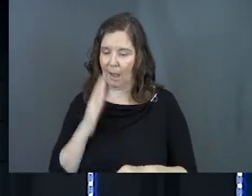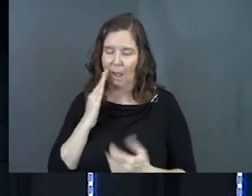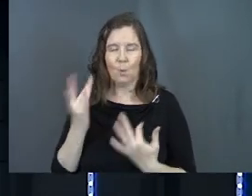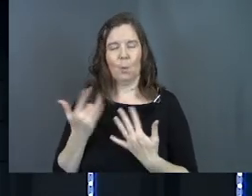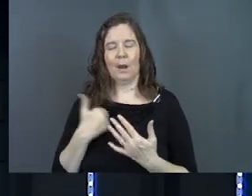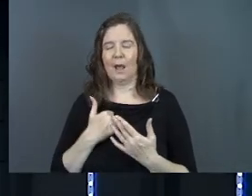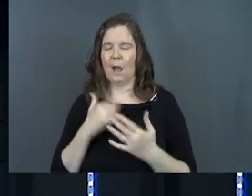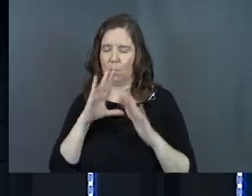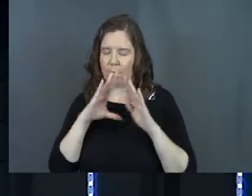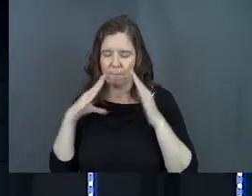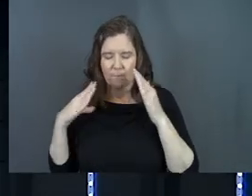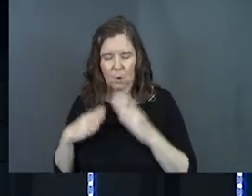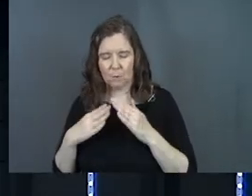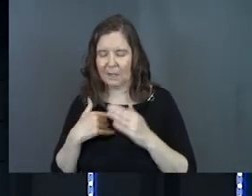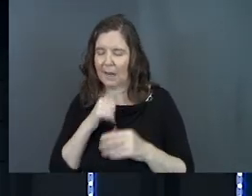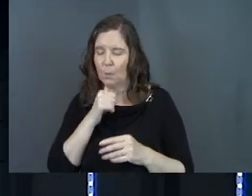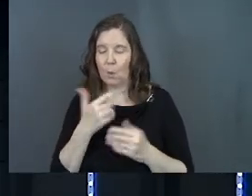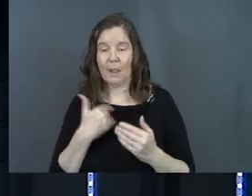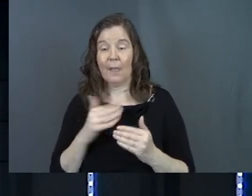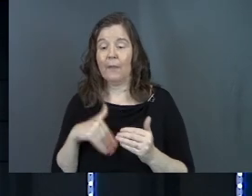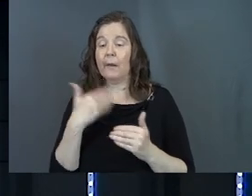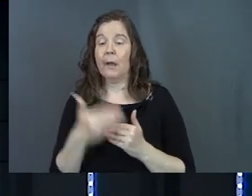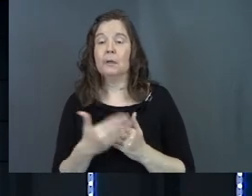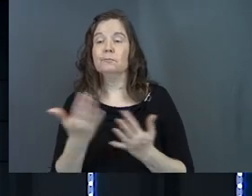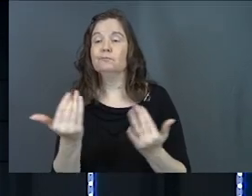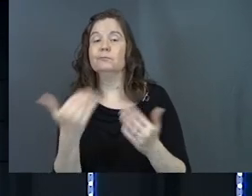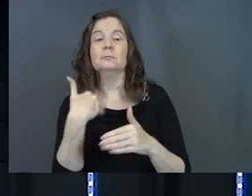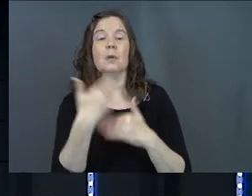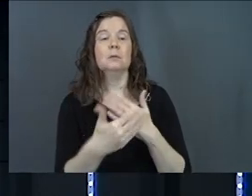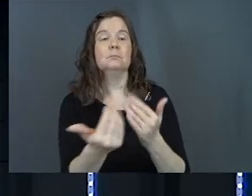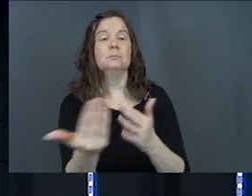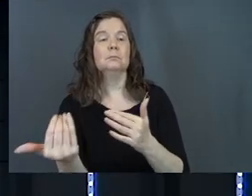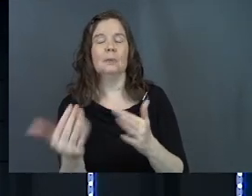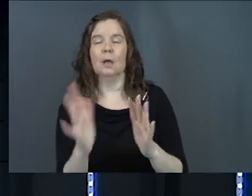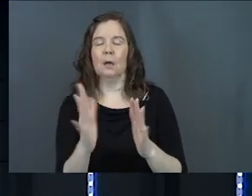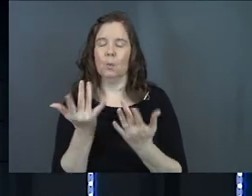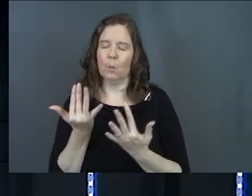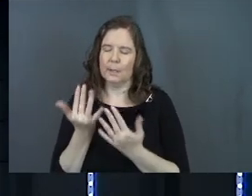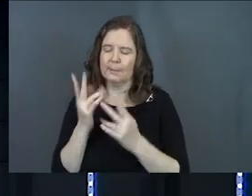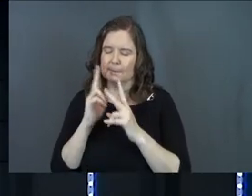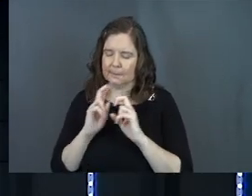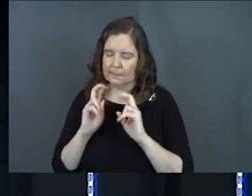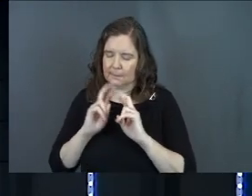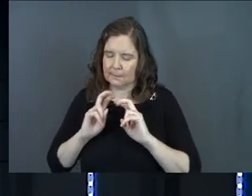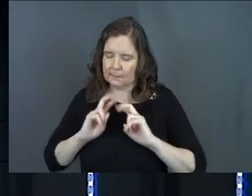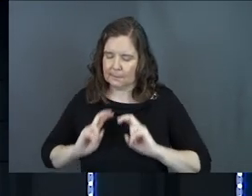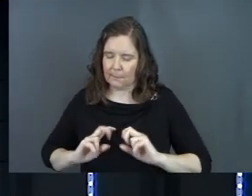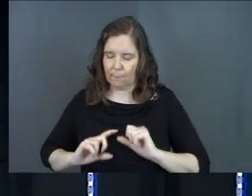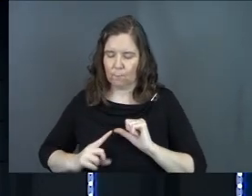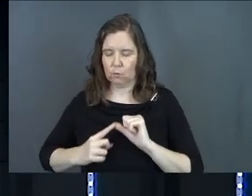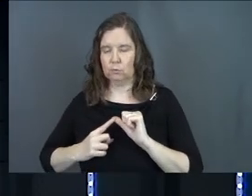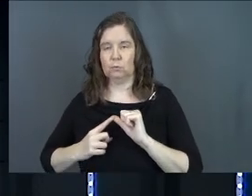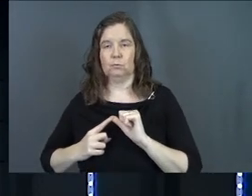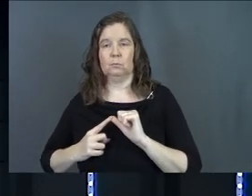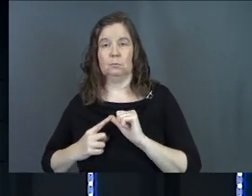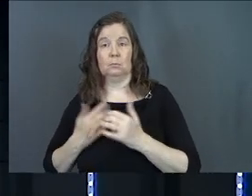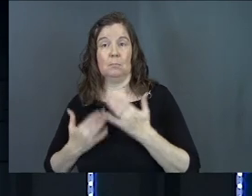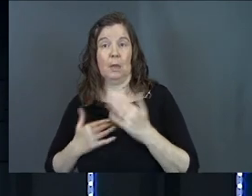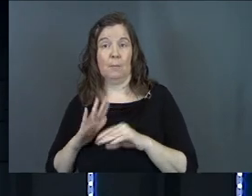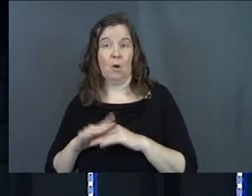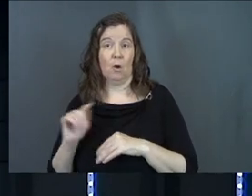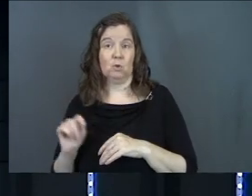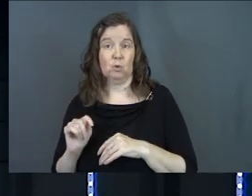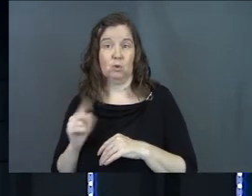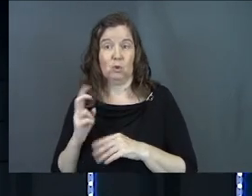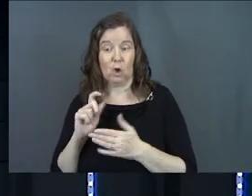I'll wait and I'll focus and I won't just let the next message in. I'm gonna deal with that. And maybe on